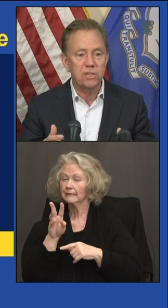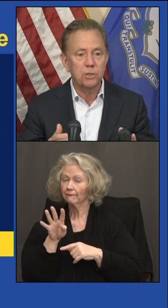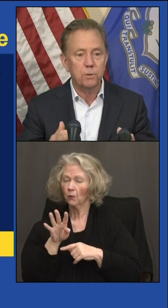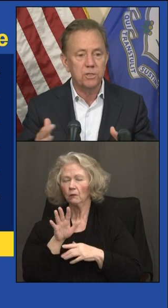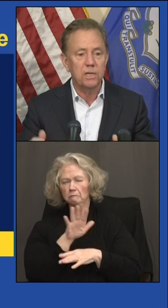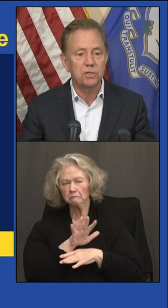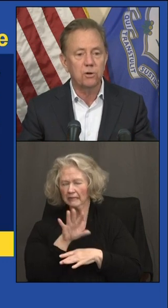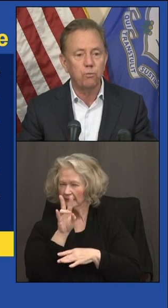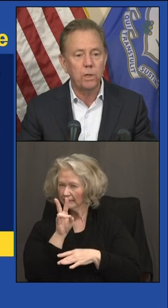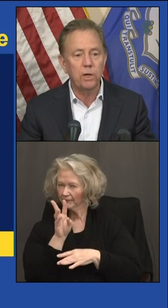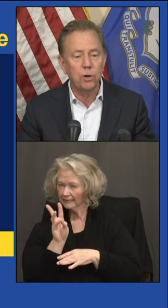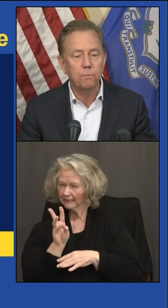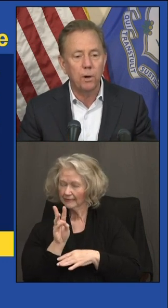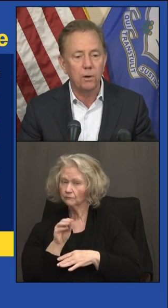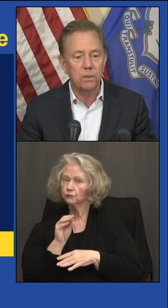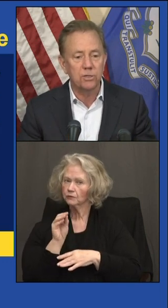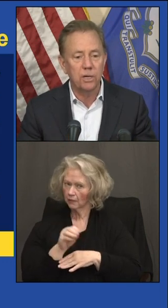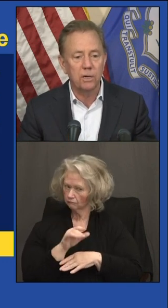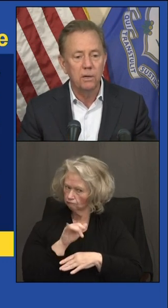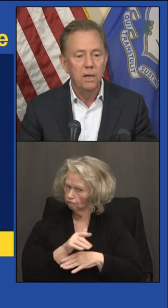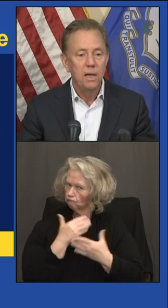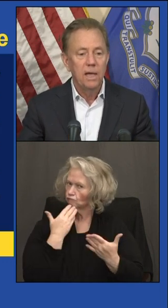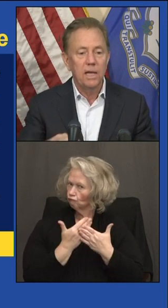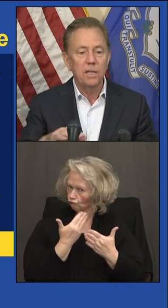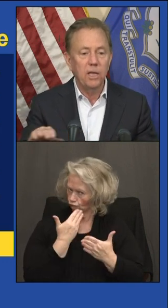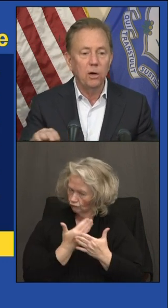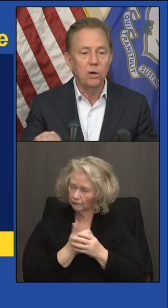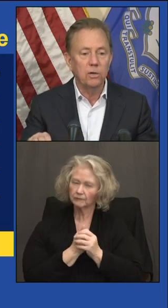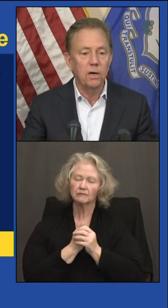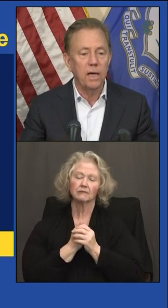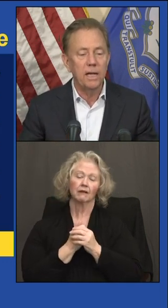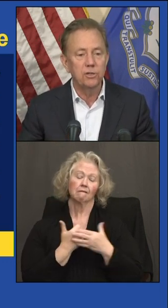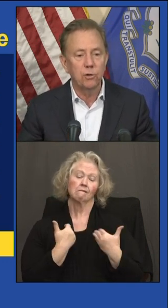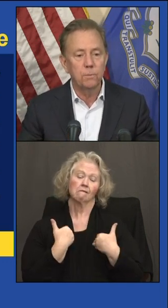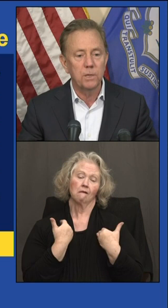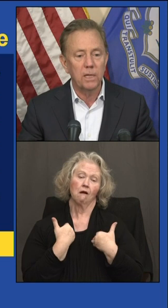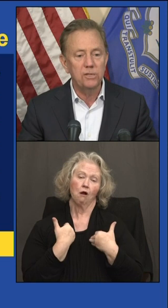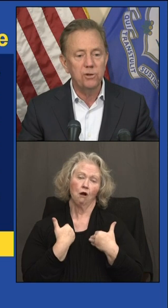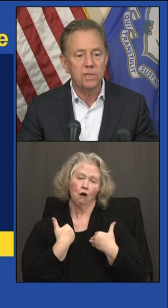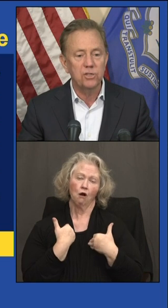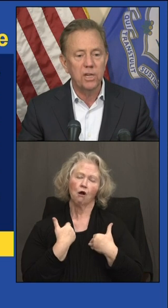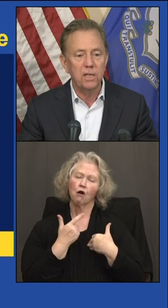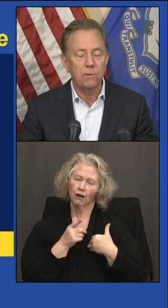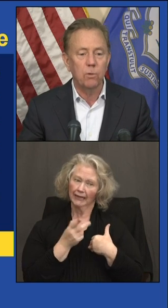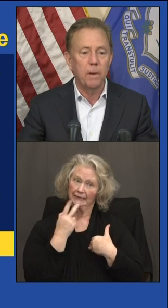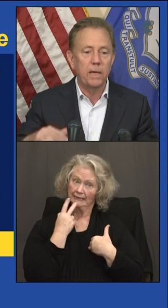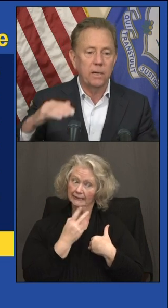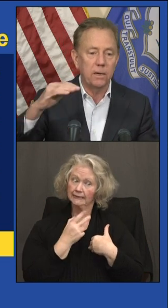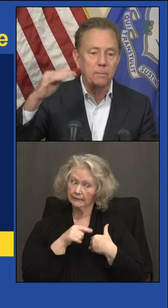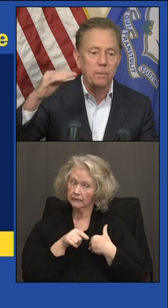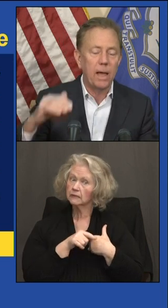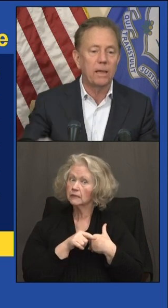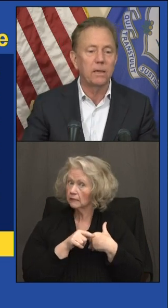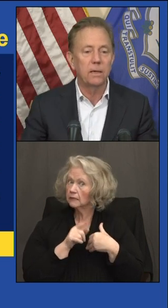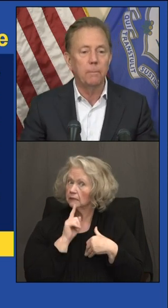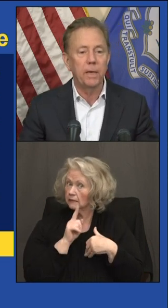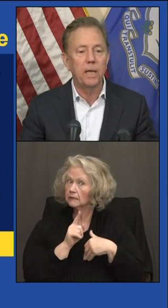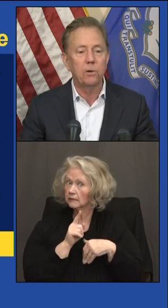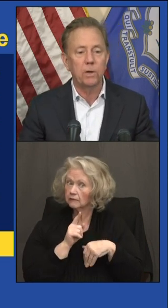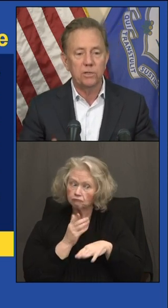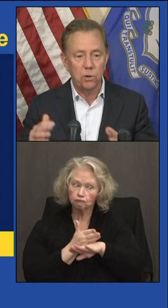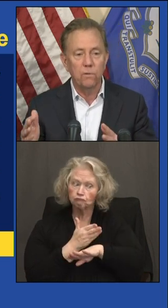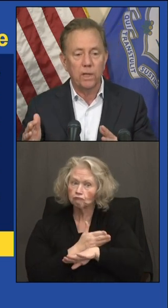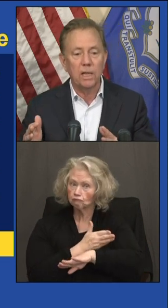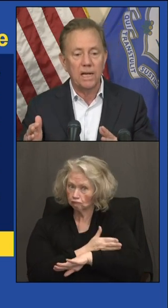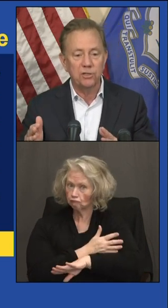76%. So really good progress there. And in the younger age groups, at least you can see that we're making a